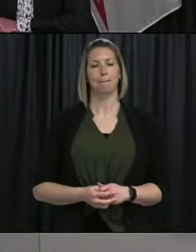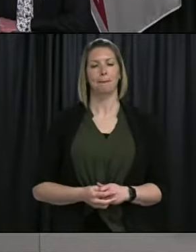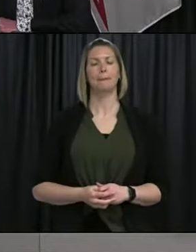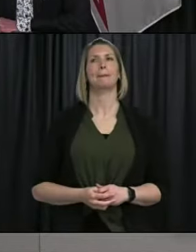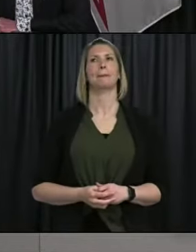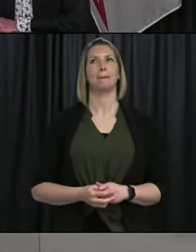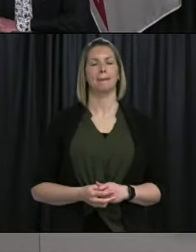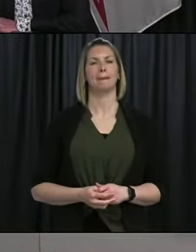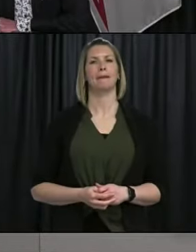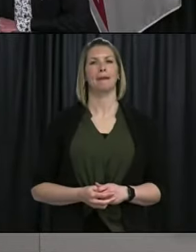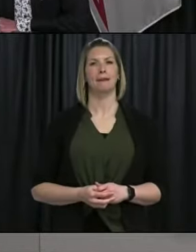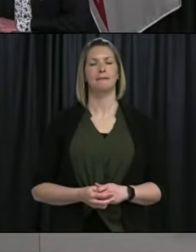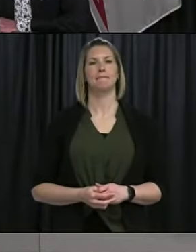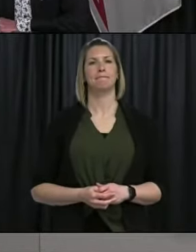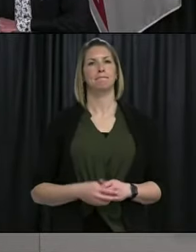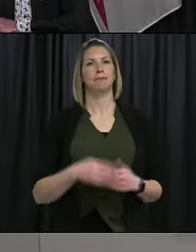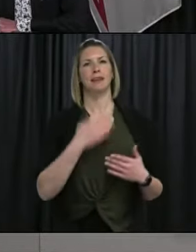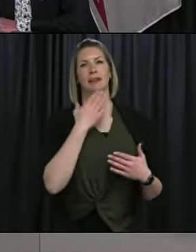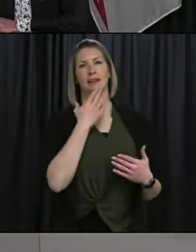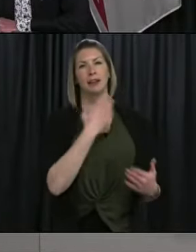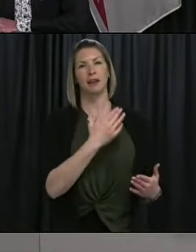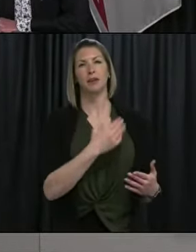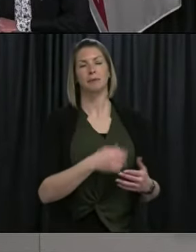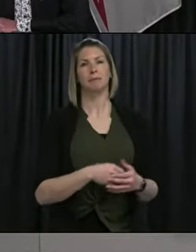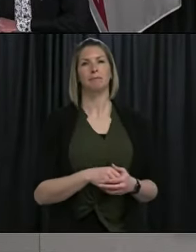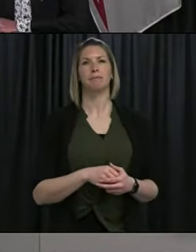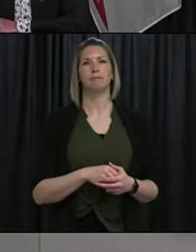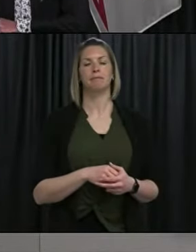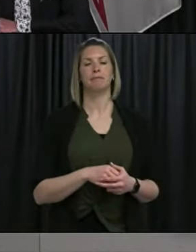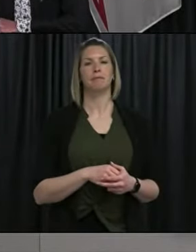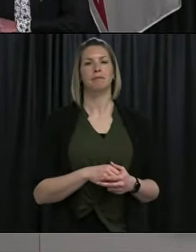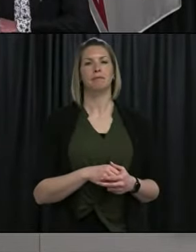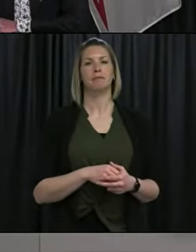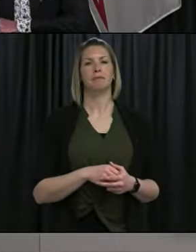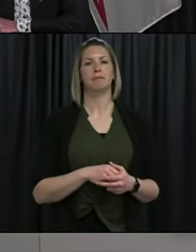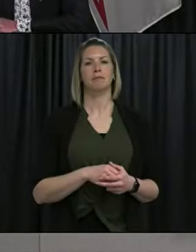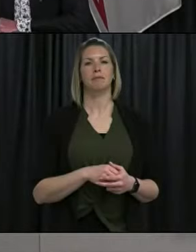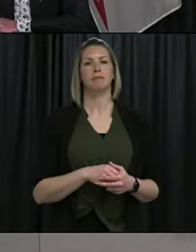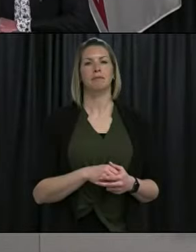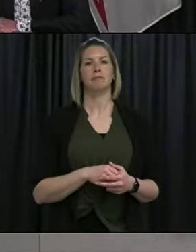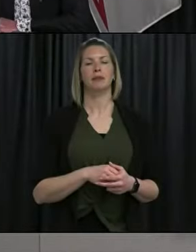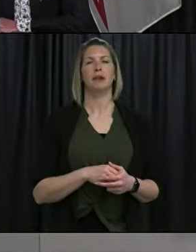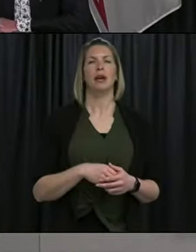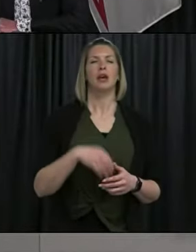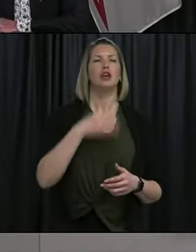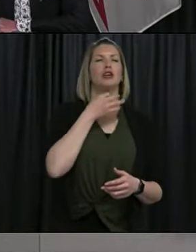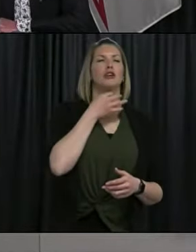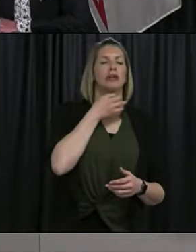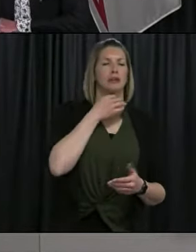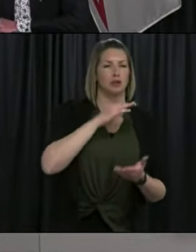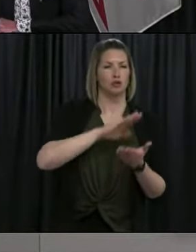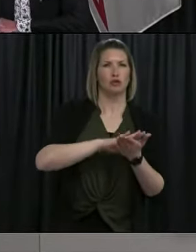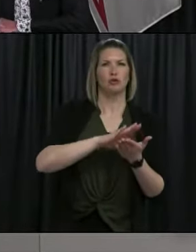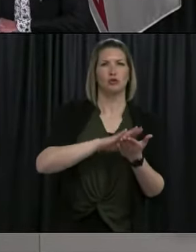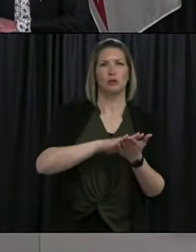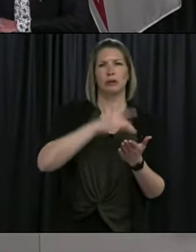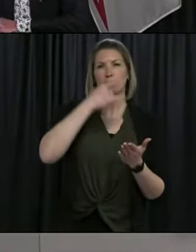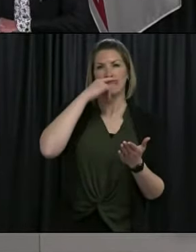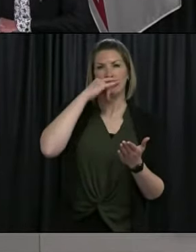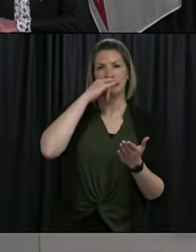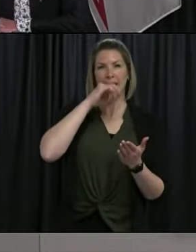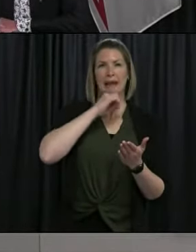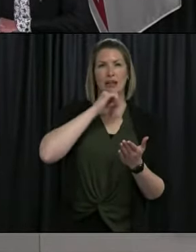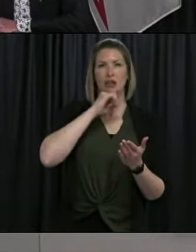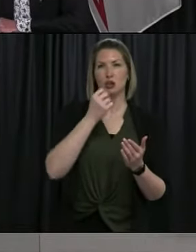Thank you. Dr. Fitzgerald, just want to make sure I didn't miss here, but looking to have school-aged children or those 12 and older vaccinated by the end of